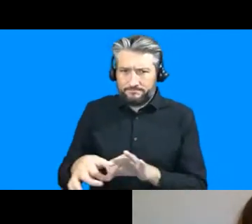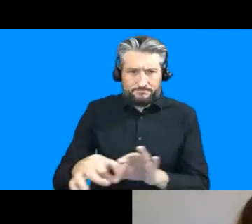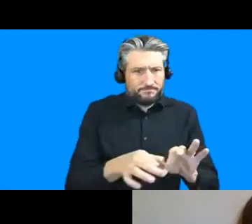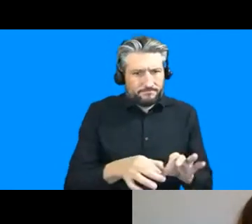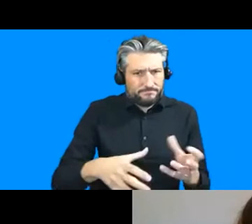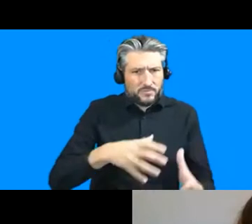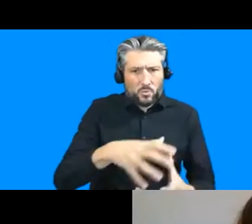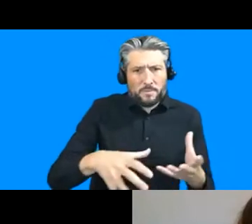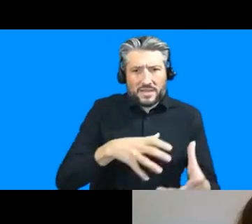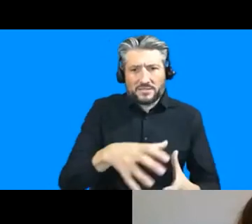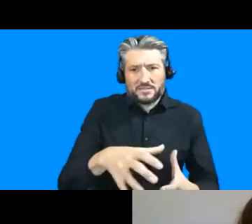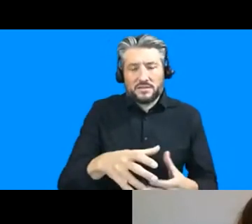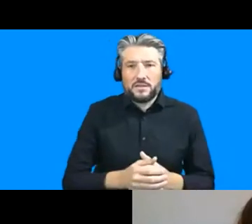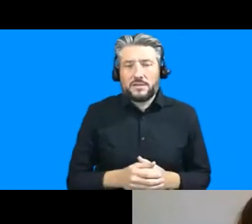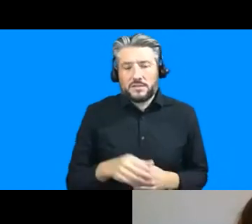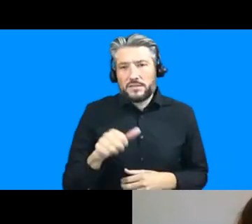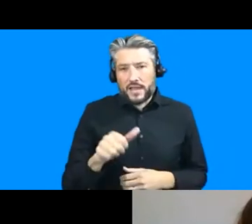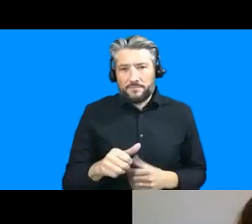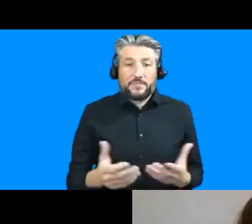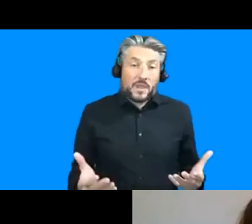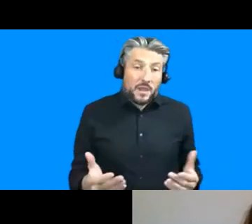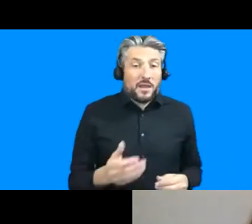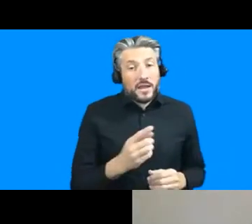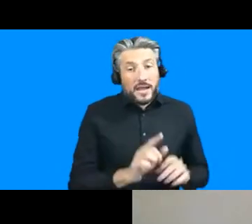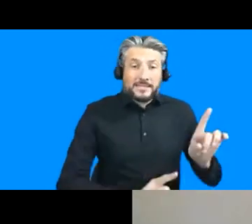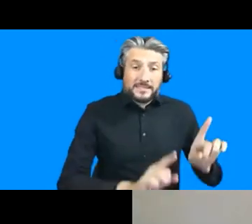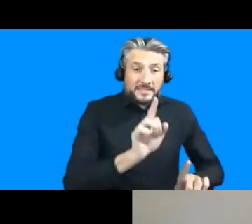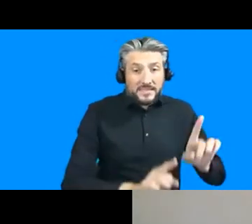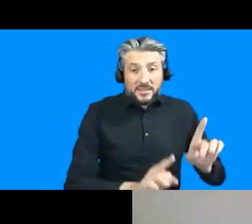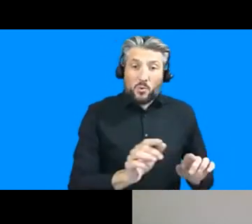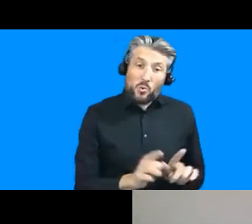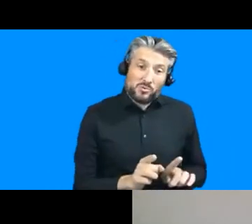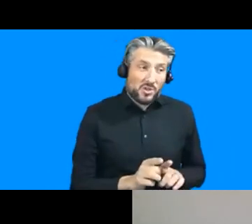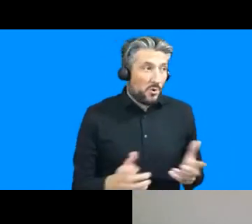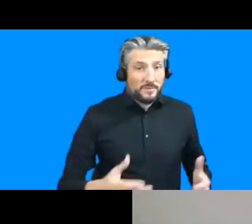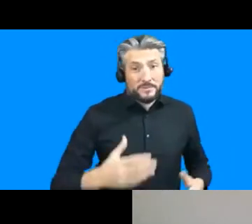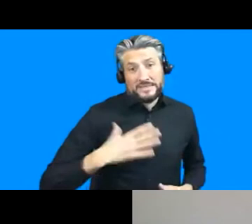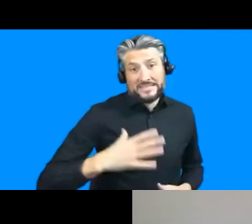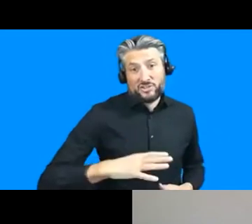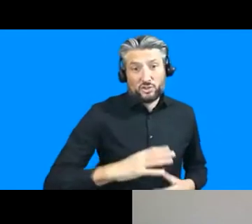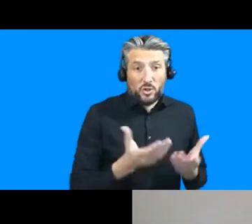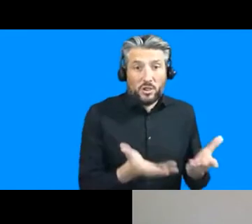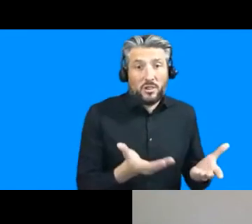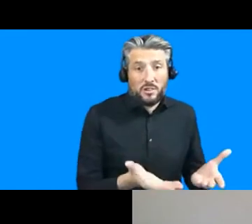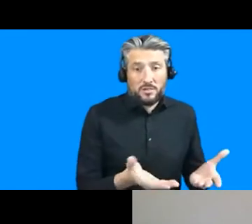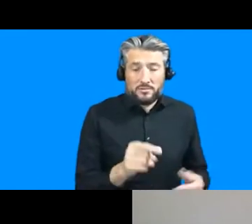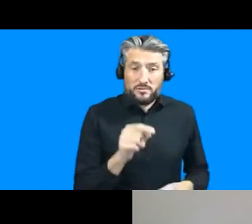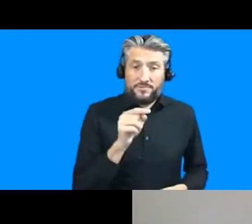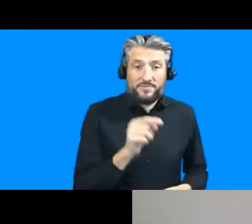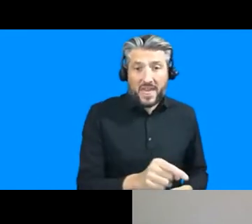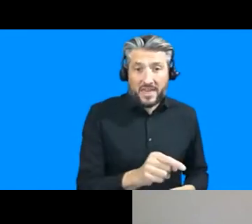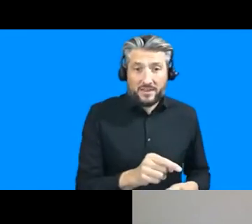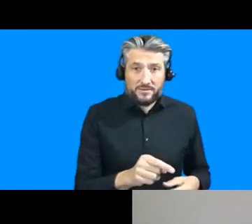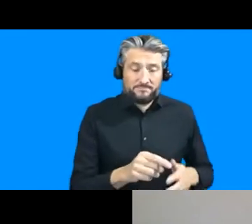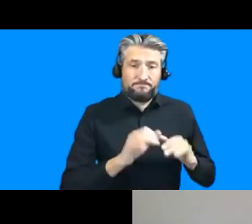is some kind of essentiality about cities because urban spaces do contribute you know some enormous amount of the co2